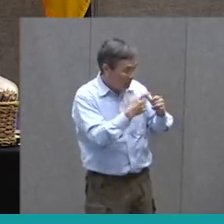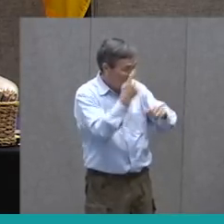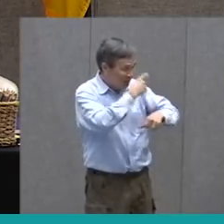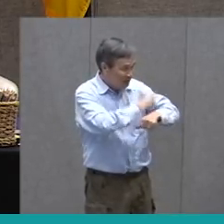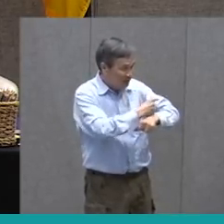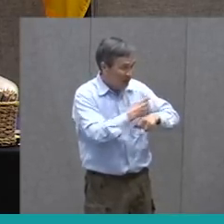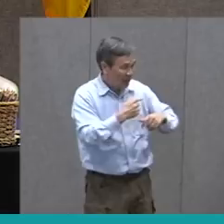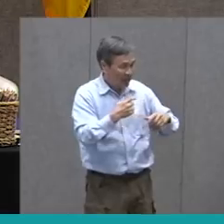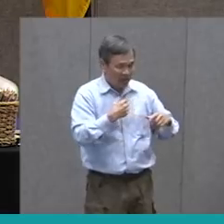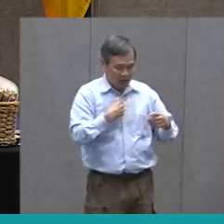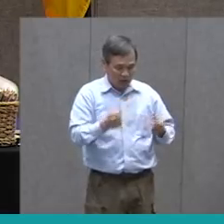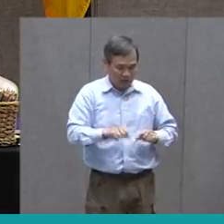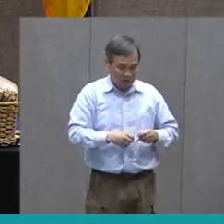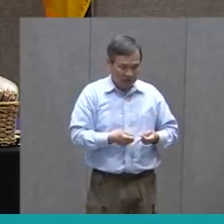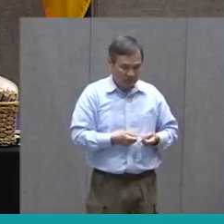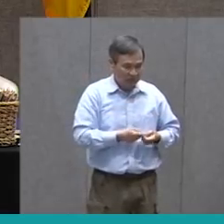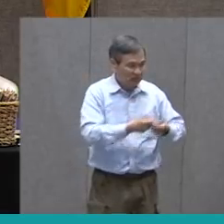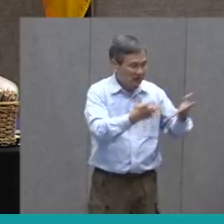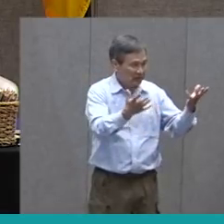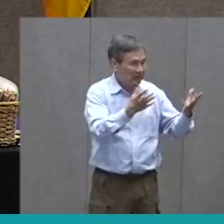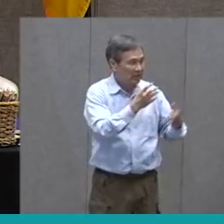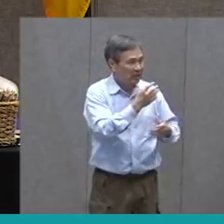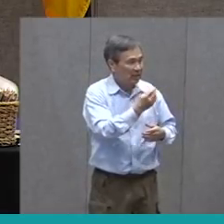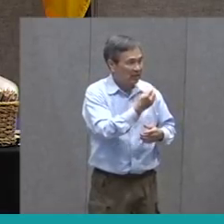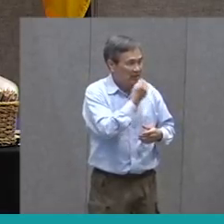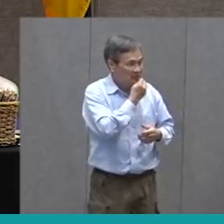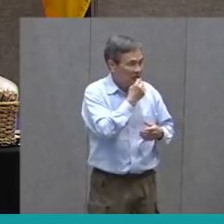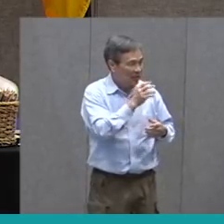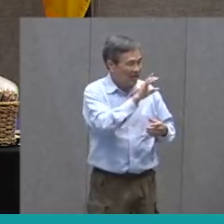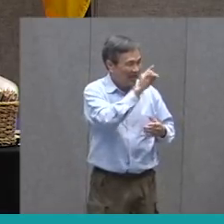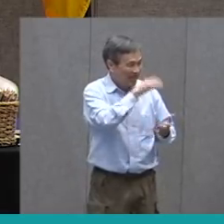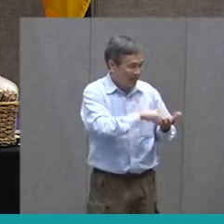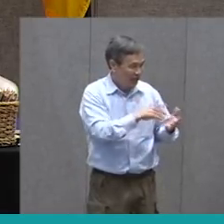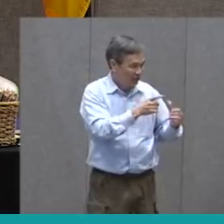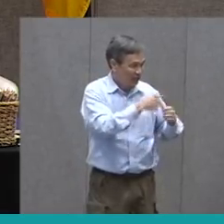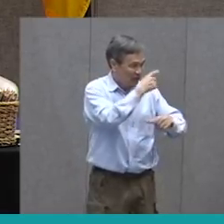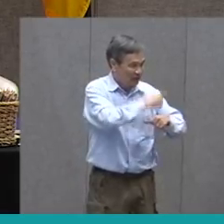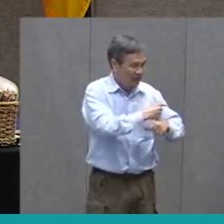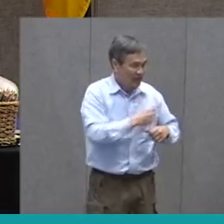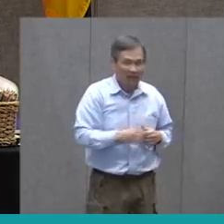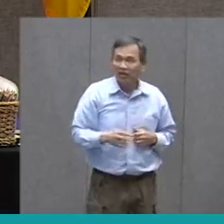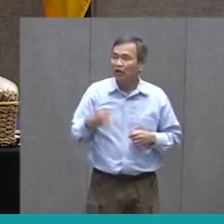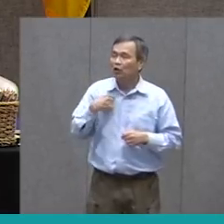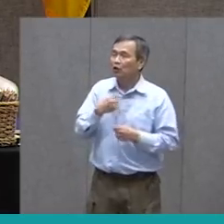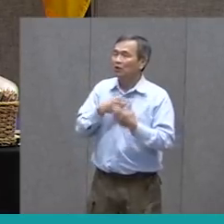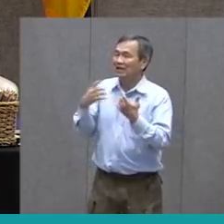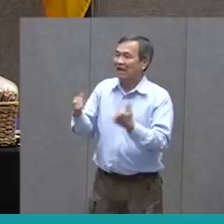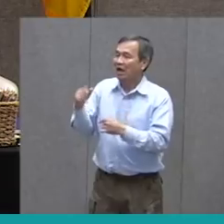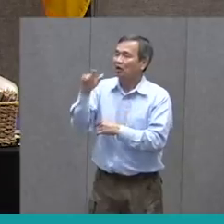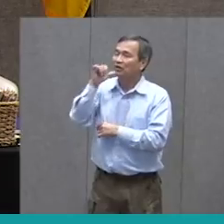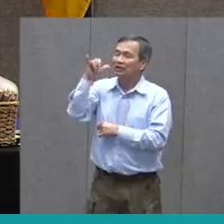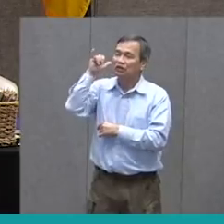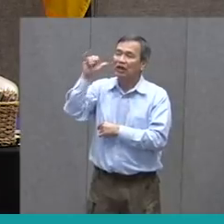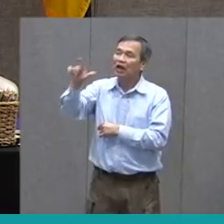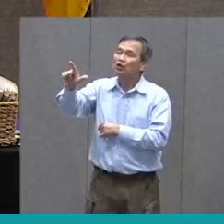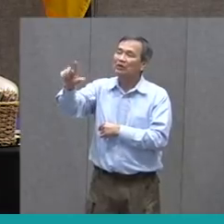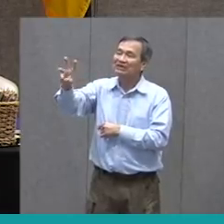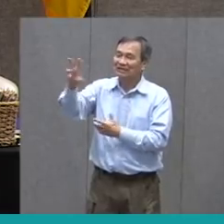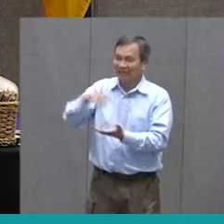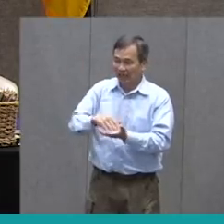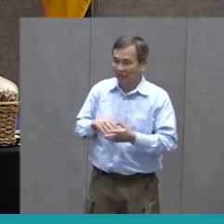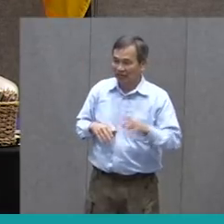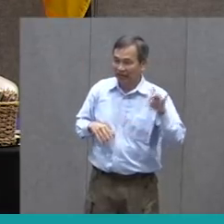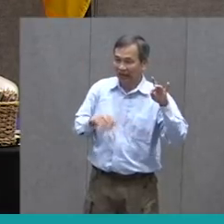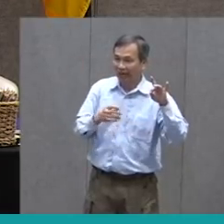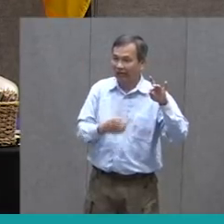gave out meals, I think we had 8,000 go out. And you said we had how many, you think, yesterday? I want to say we had 26,000 yesterday. That's amazing. Right, right.